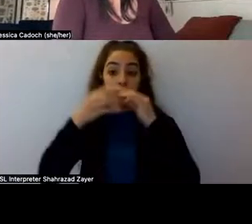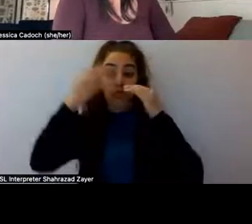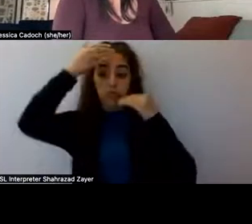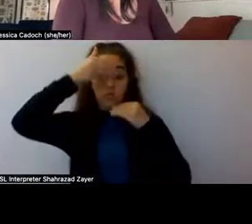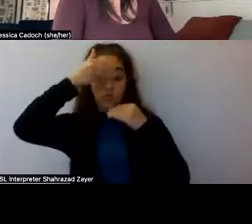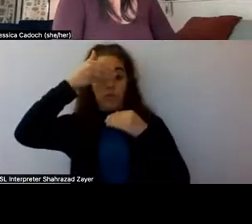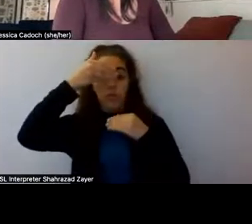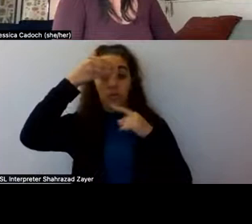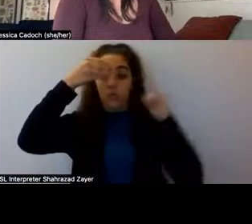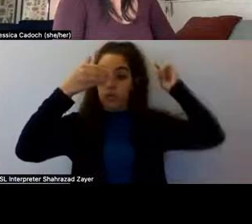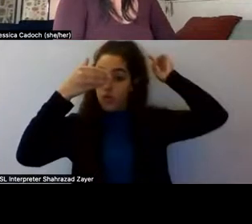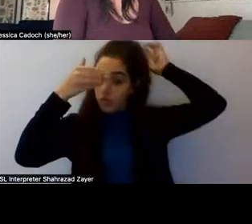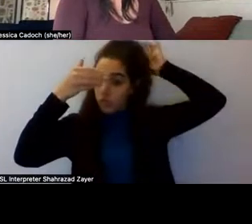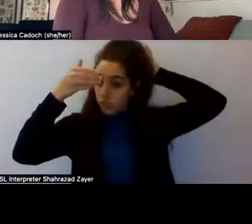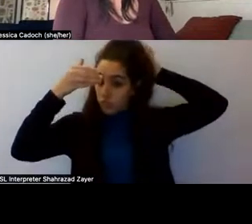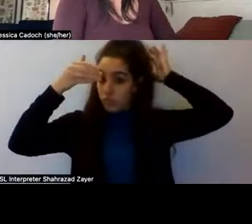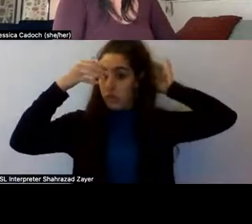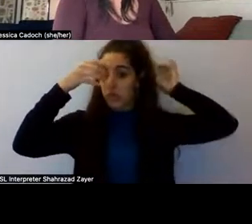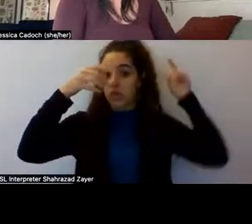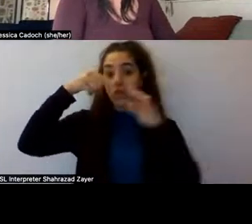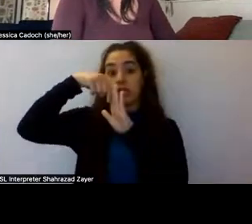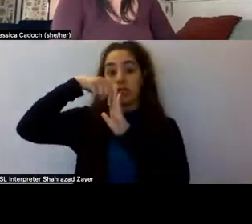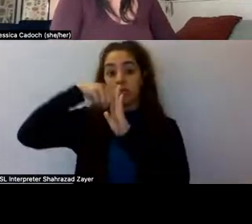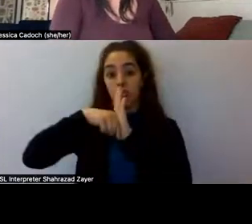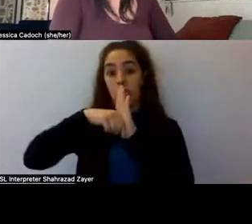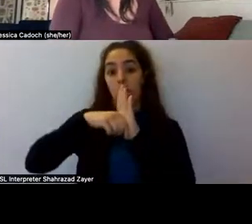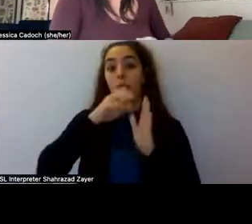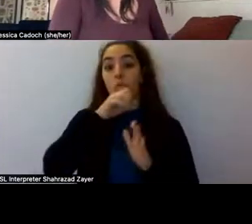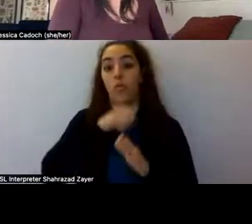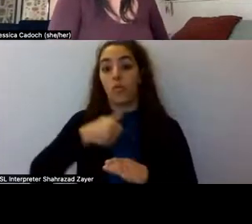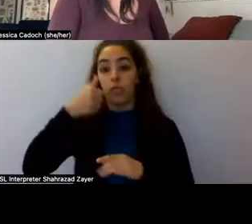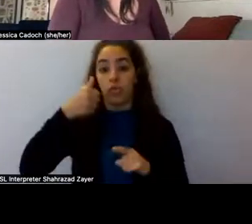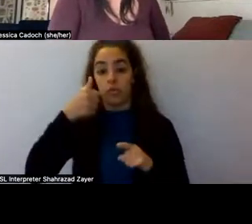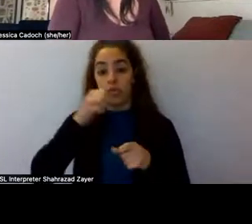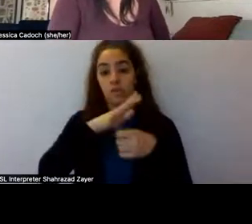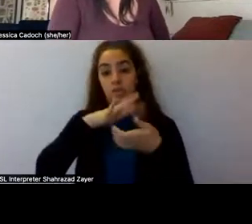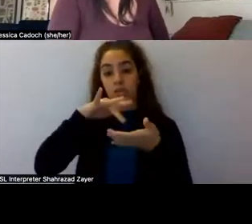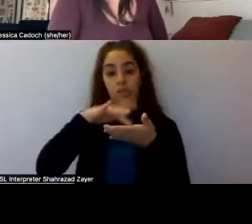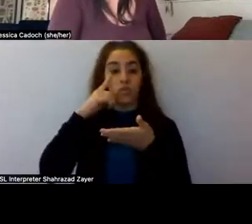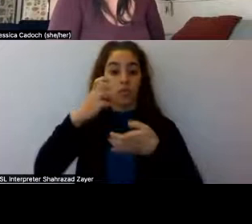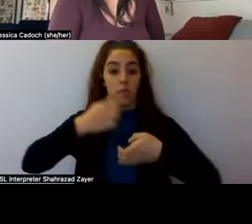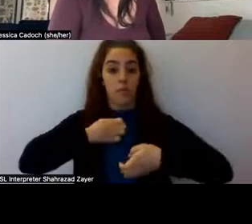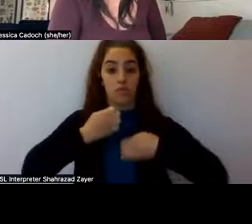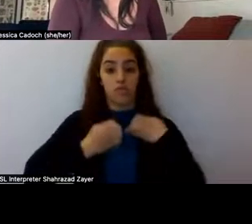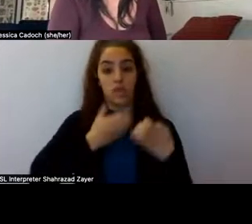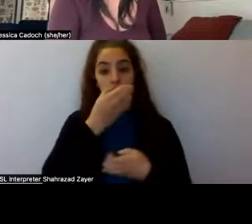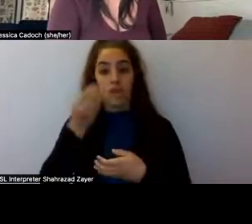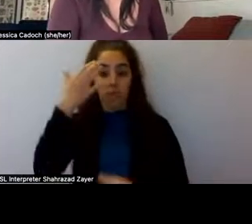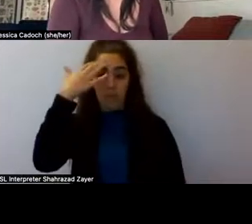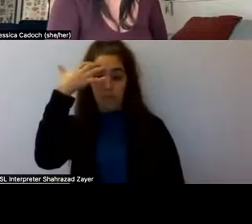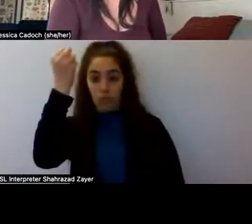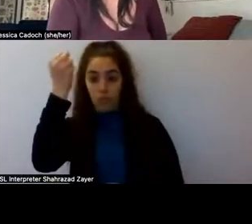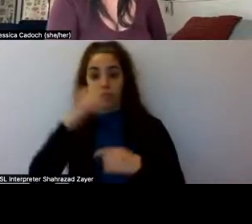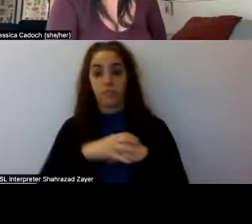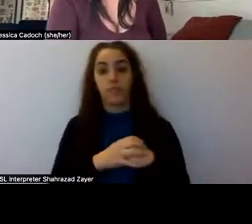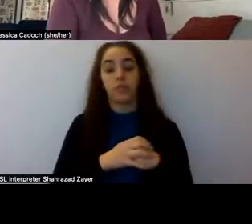cingulate cortex, to the, to deeper, older centers of emotion and memory. Um, it appears to be involved in things like self